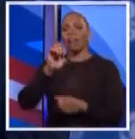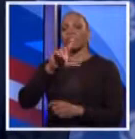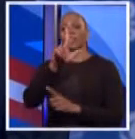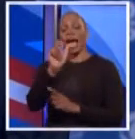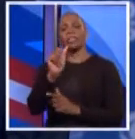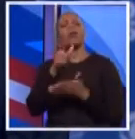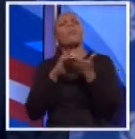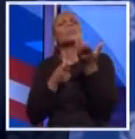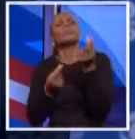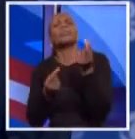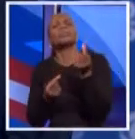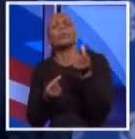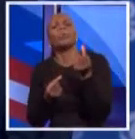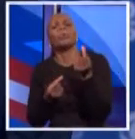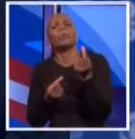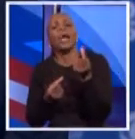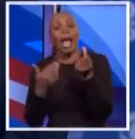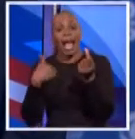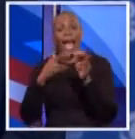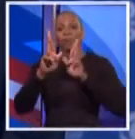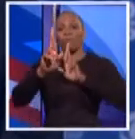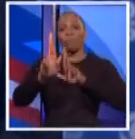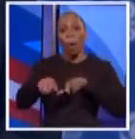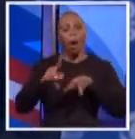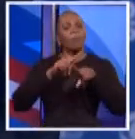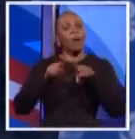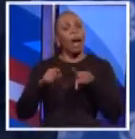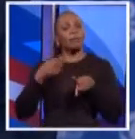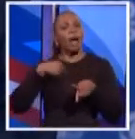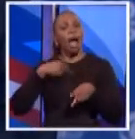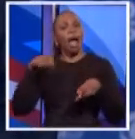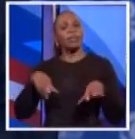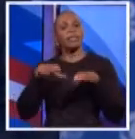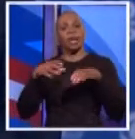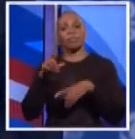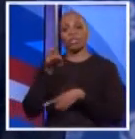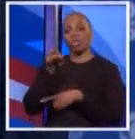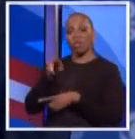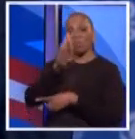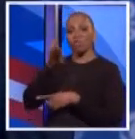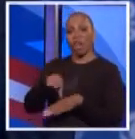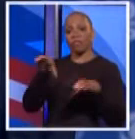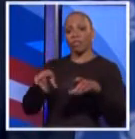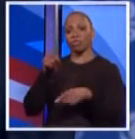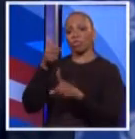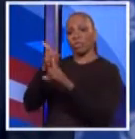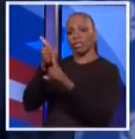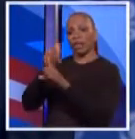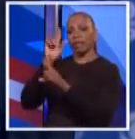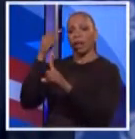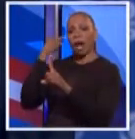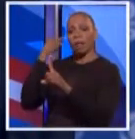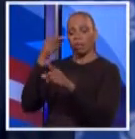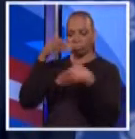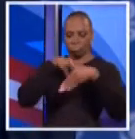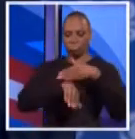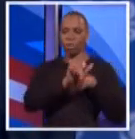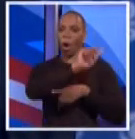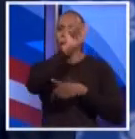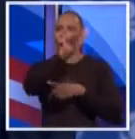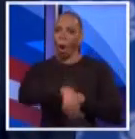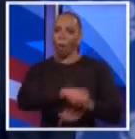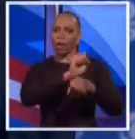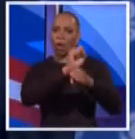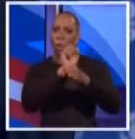did? I issued the report. But then I did something you could never do while you were governor. I went to Albany and worked collaboratively